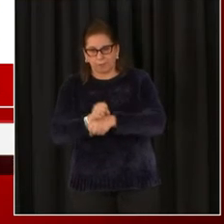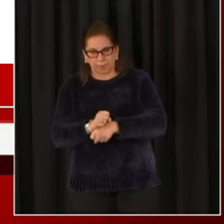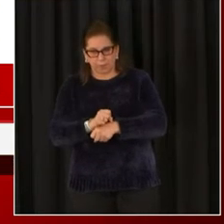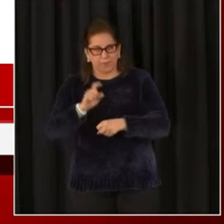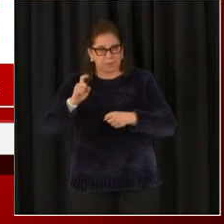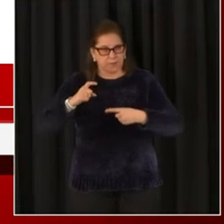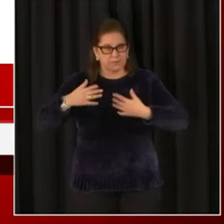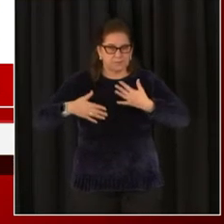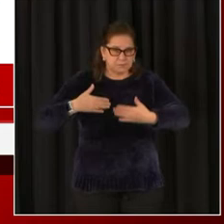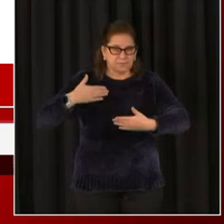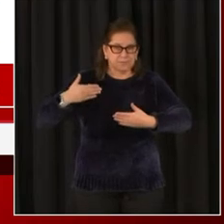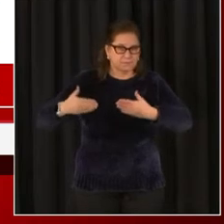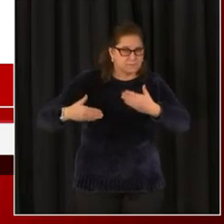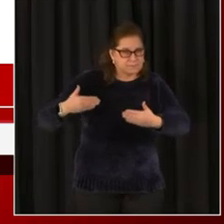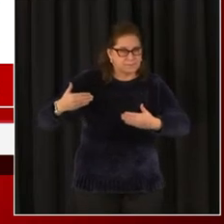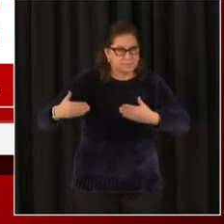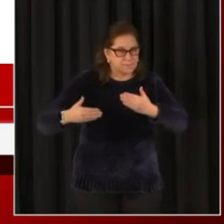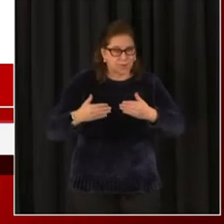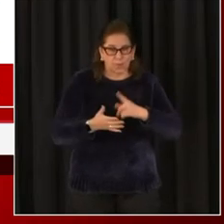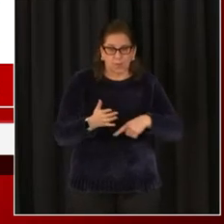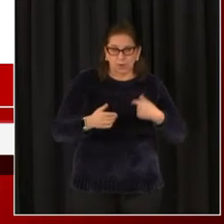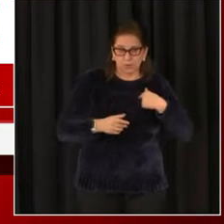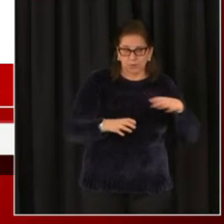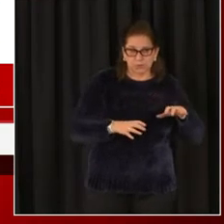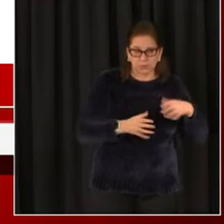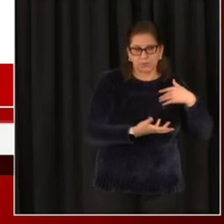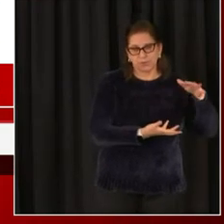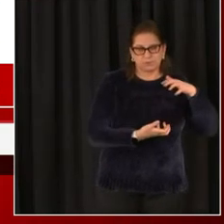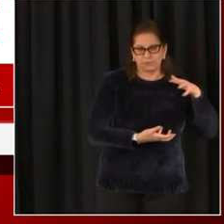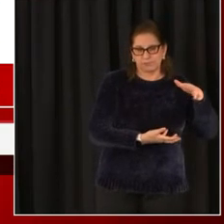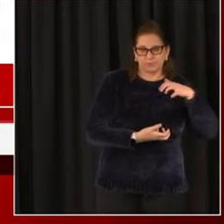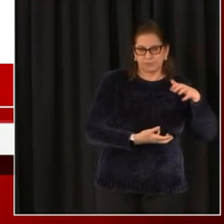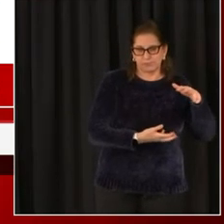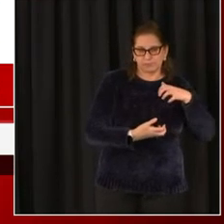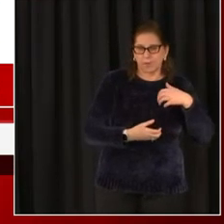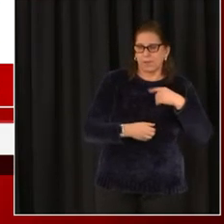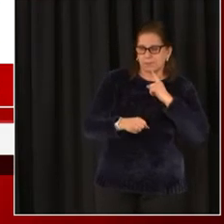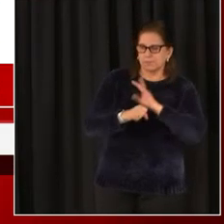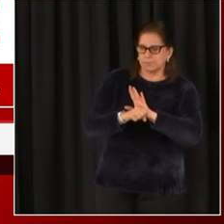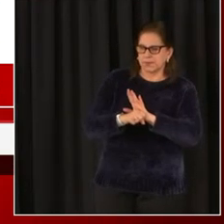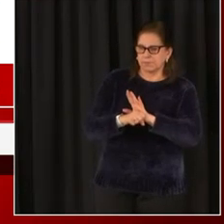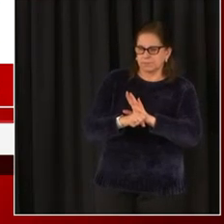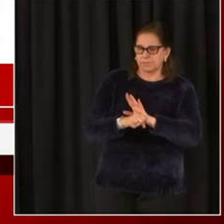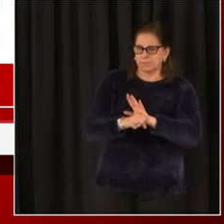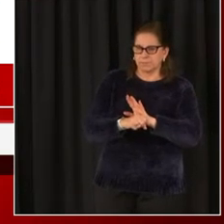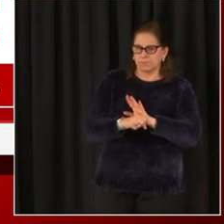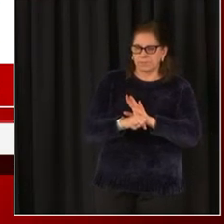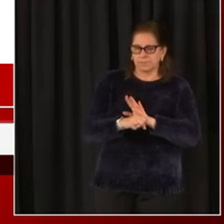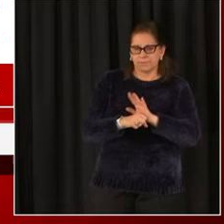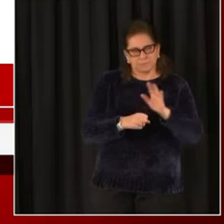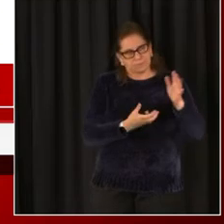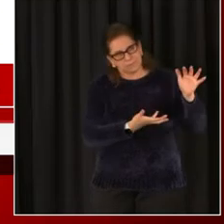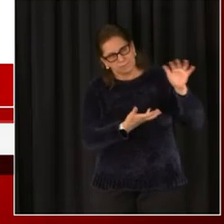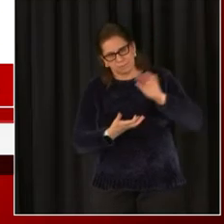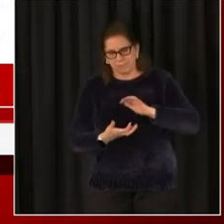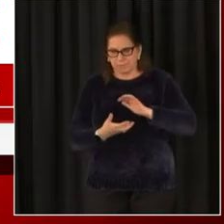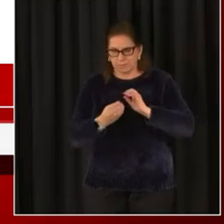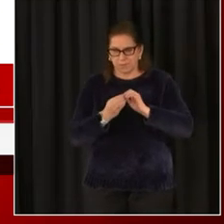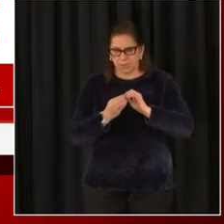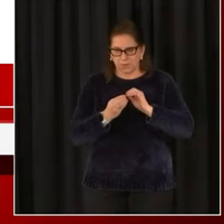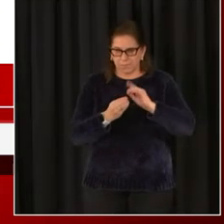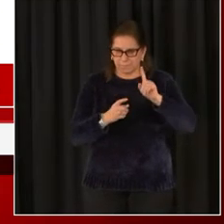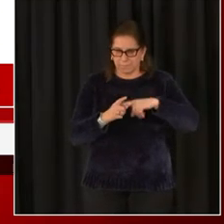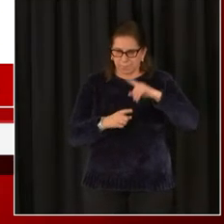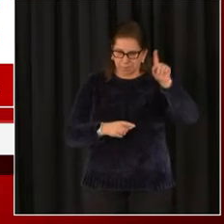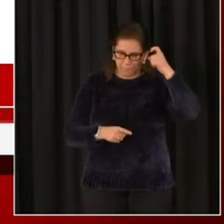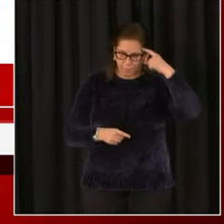because they are doing the same thing we are doing is we're relying on a guarantee that we're actually going to get doses of vaccine. And